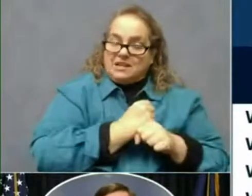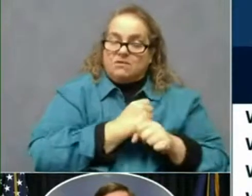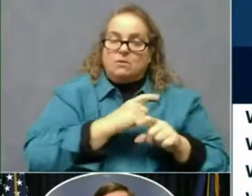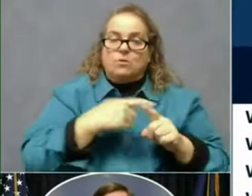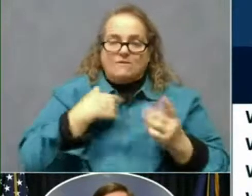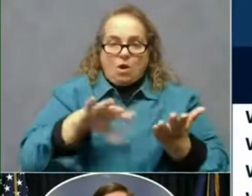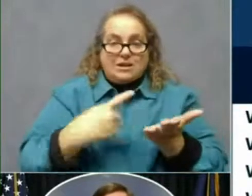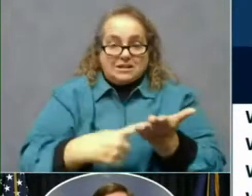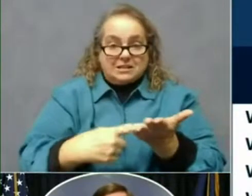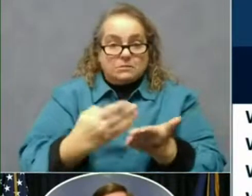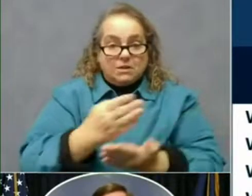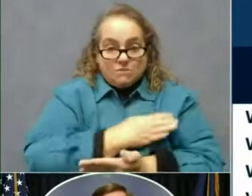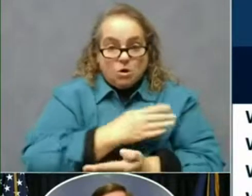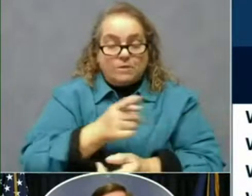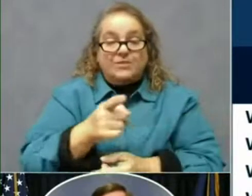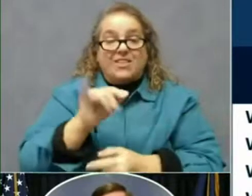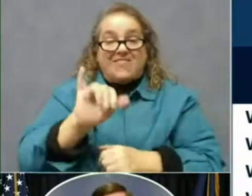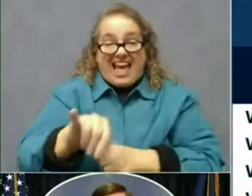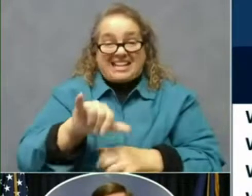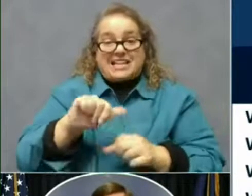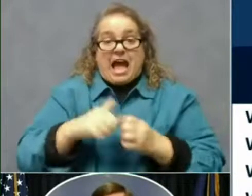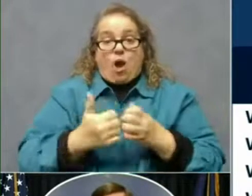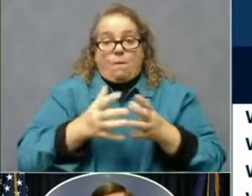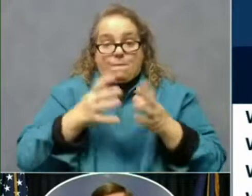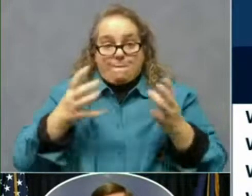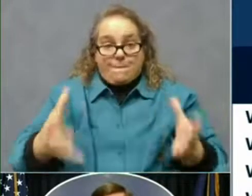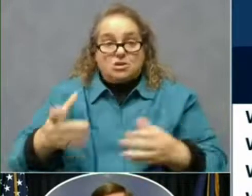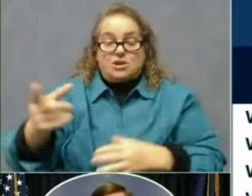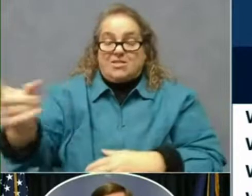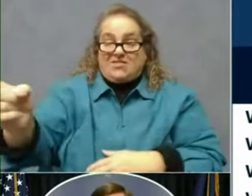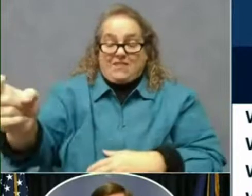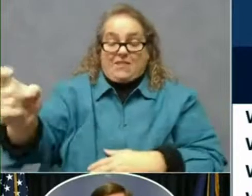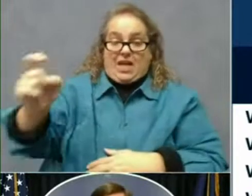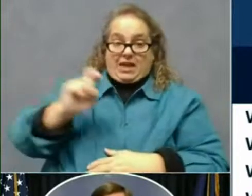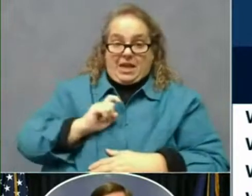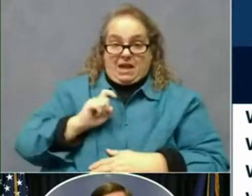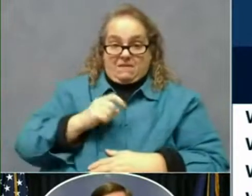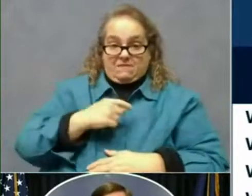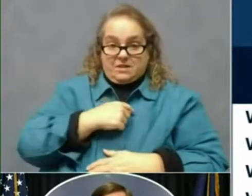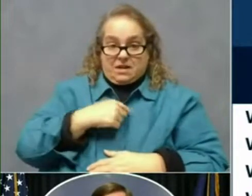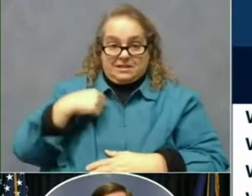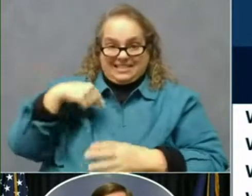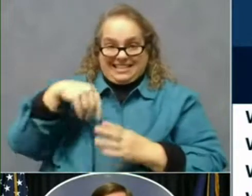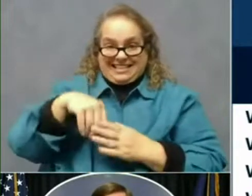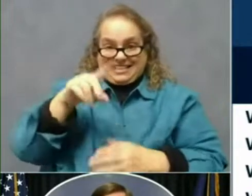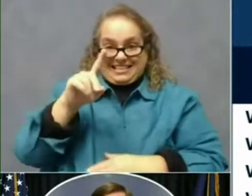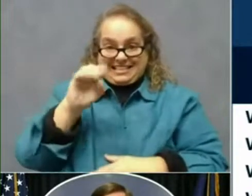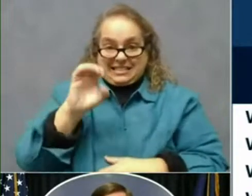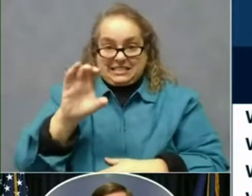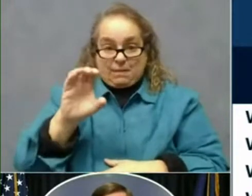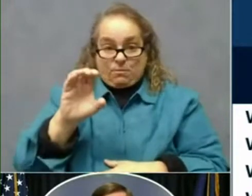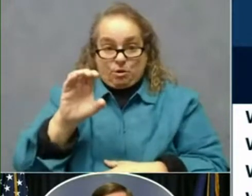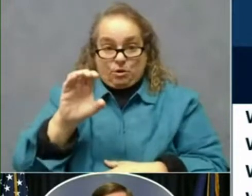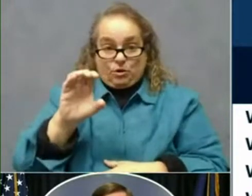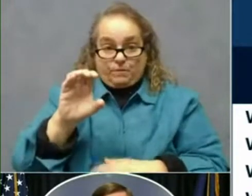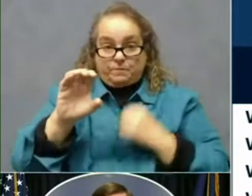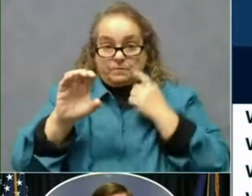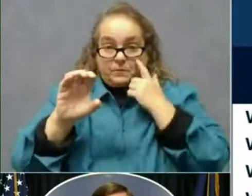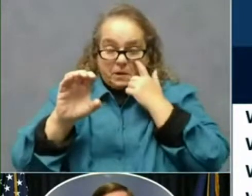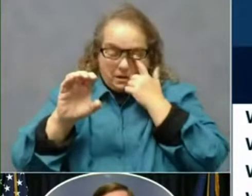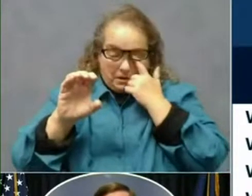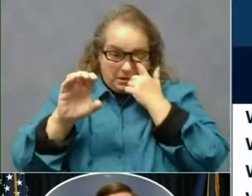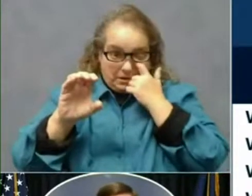this was the amount that was allocated in December. Now some of that last part of